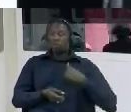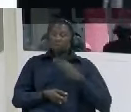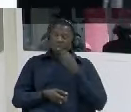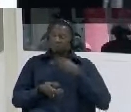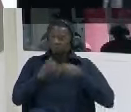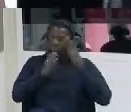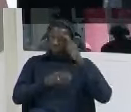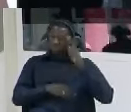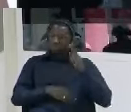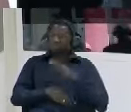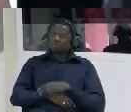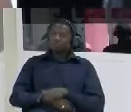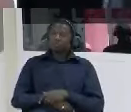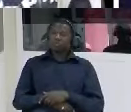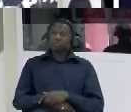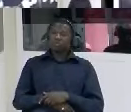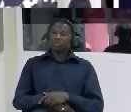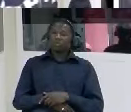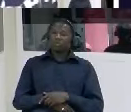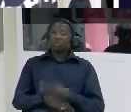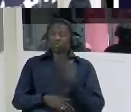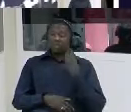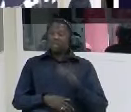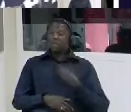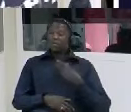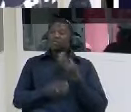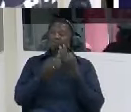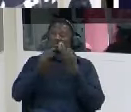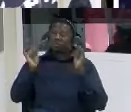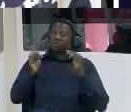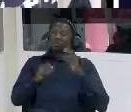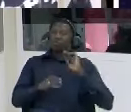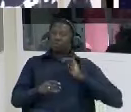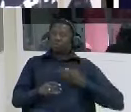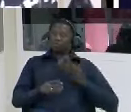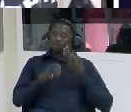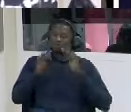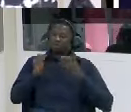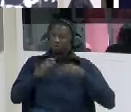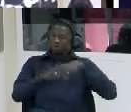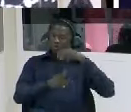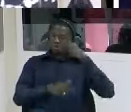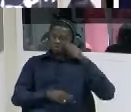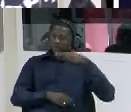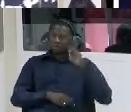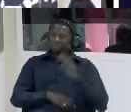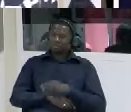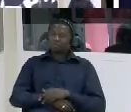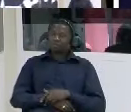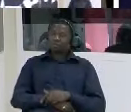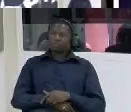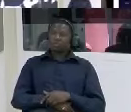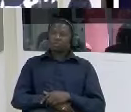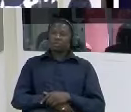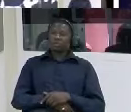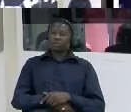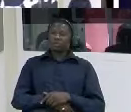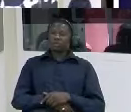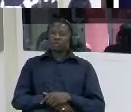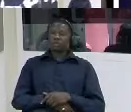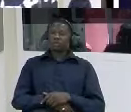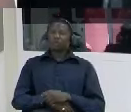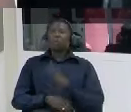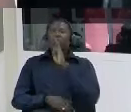please tell us um who ogre is you mentioned a particular ogre who is that that is yaya jame they mean yaya jame was